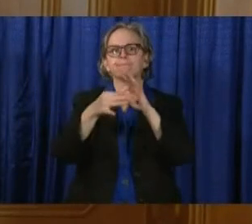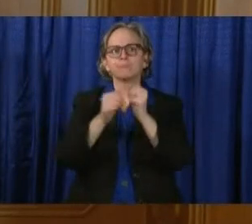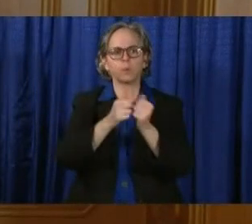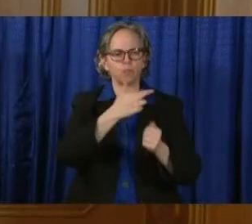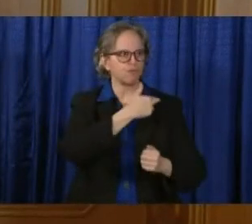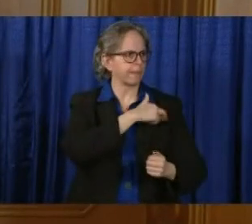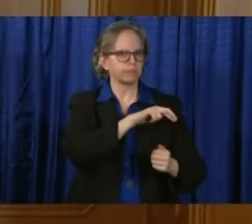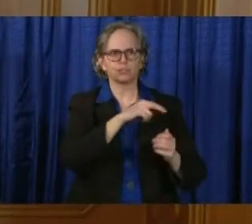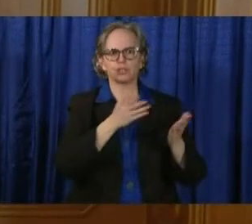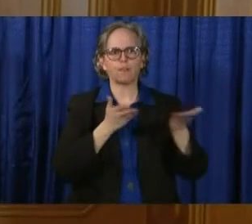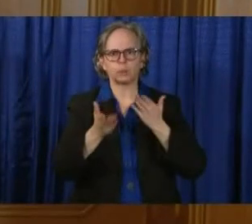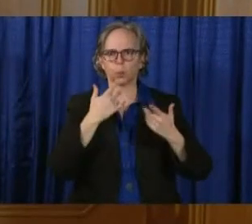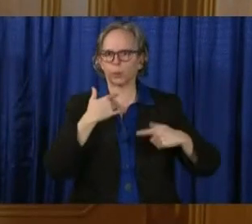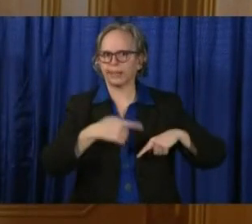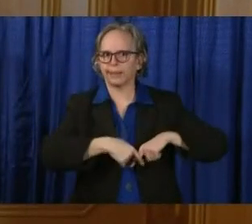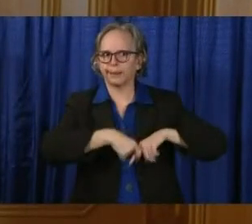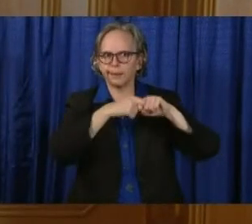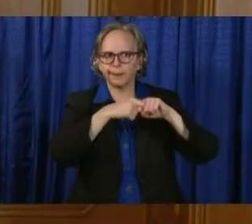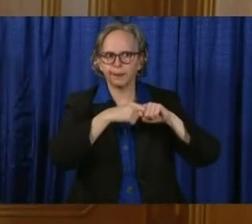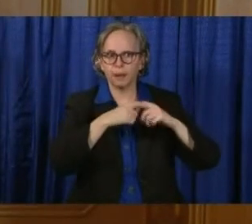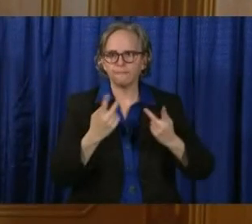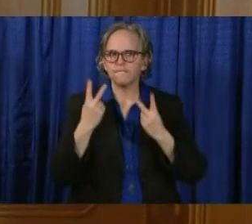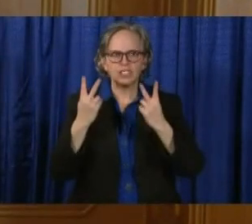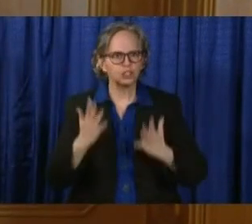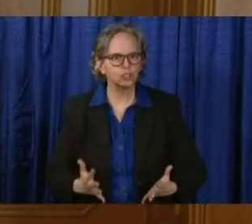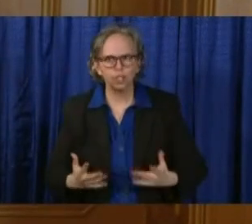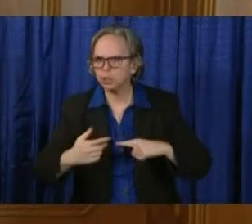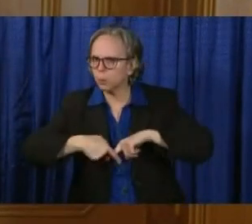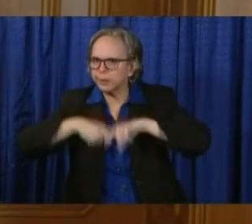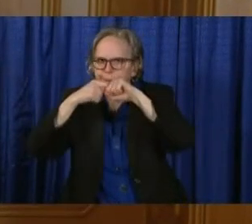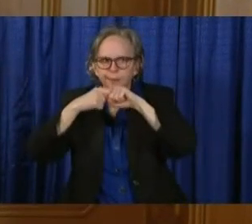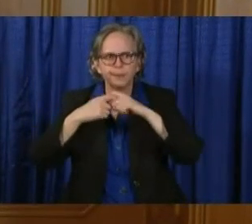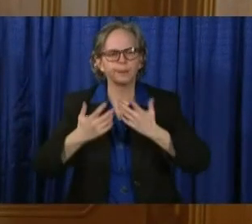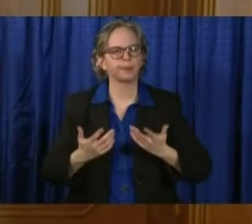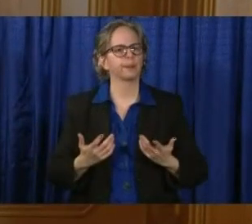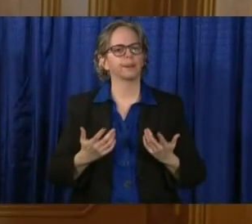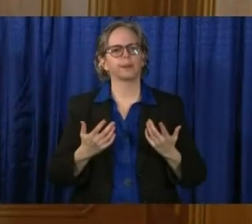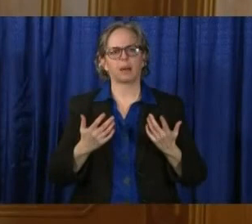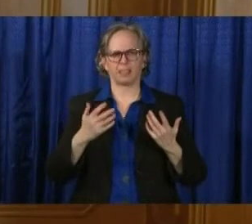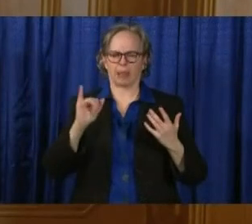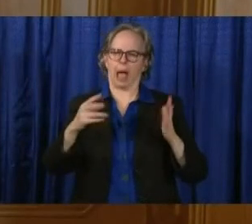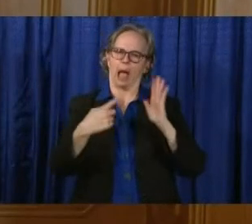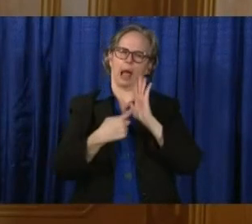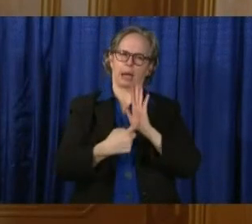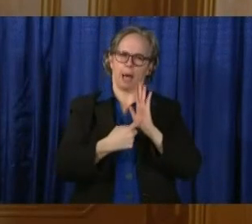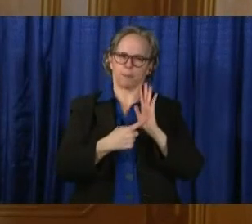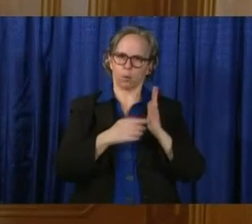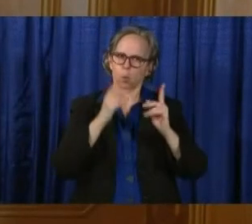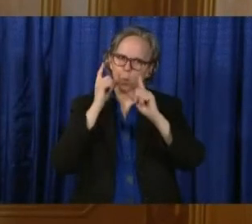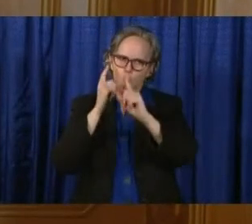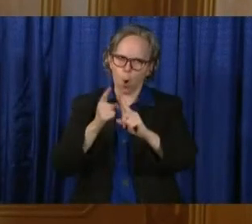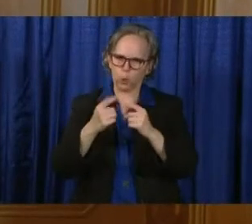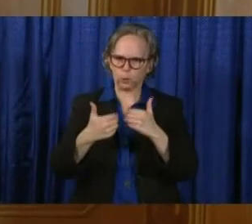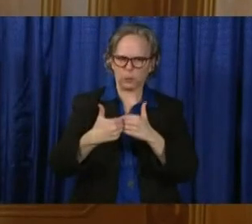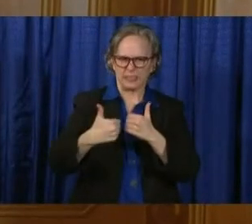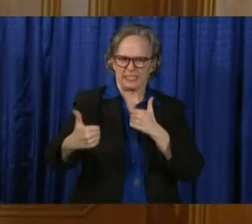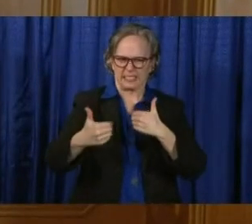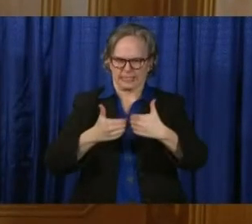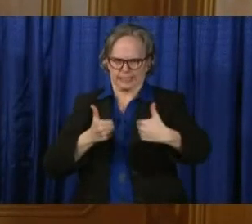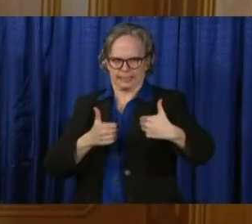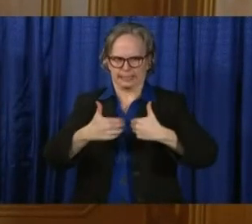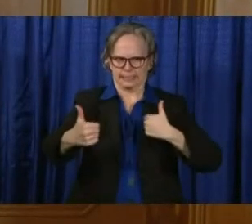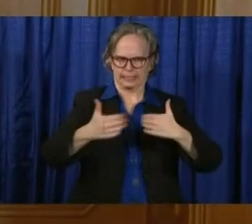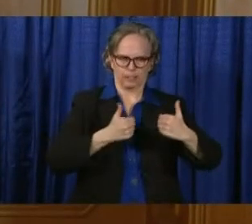Those were curtailed. Everything that was done to curtail contact from the outside with the prisoner